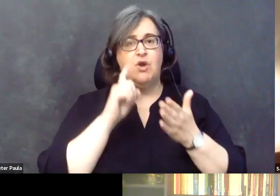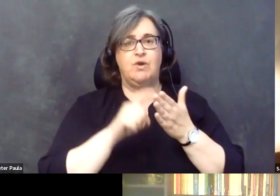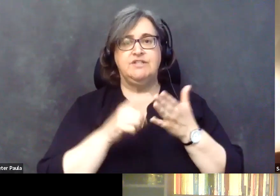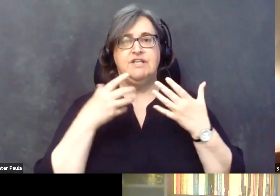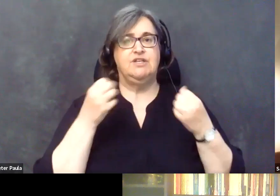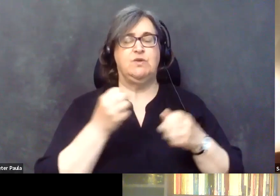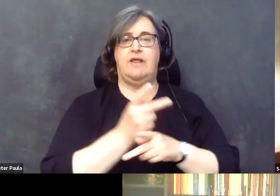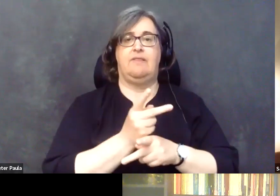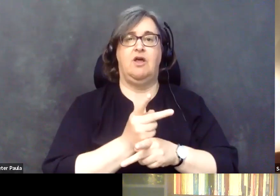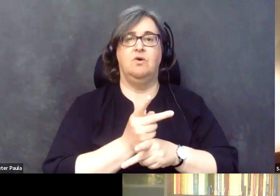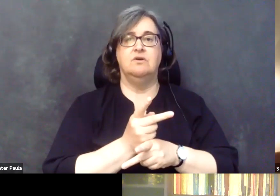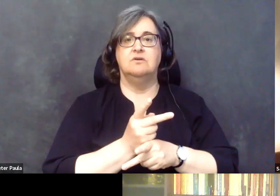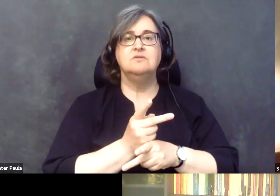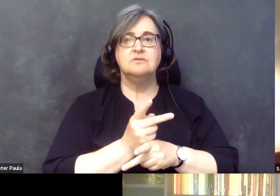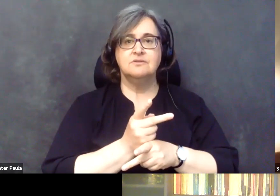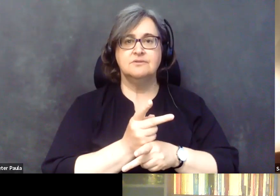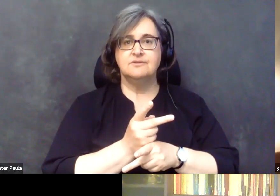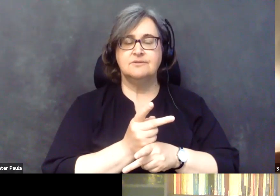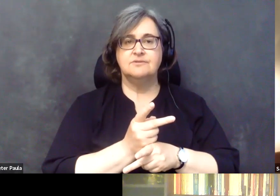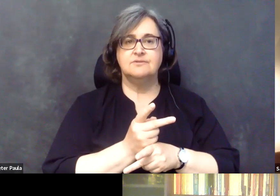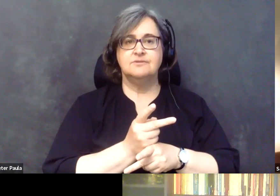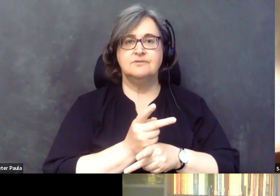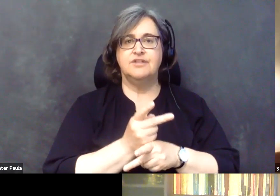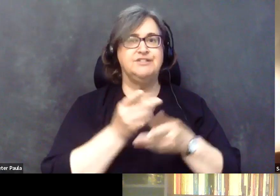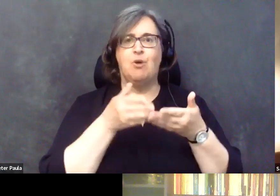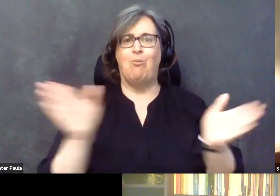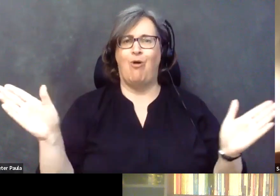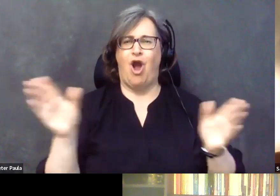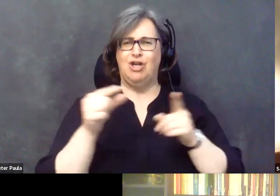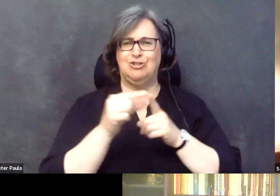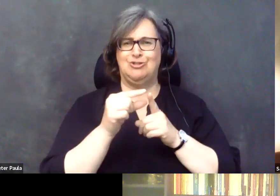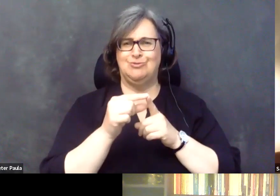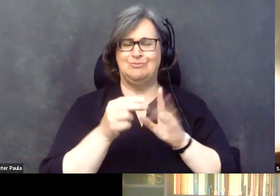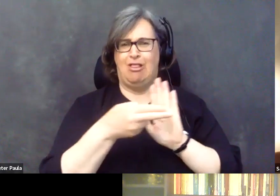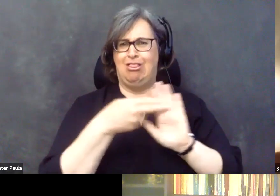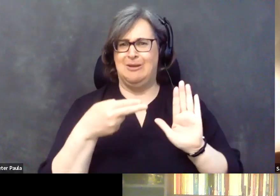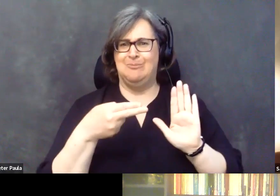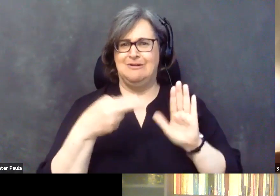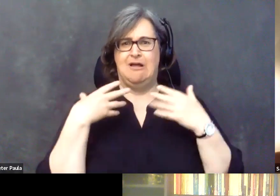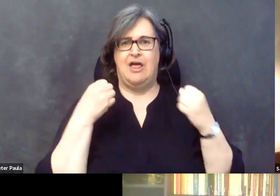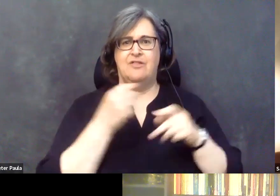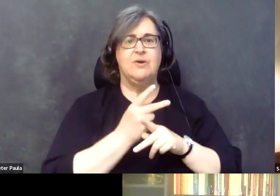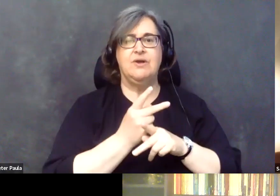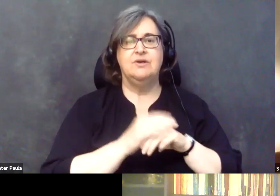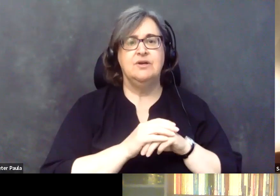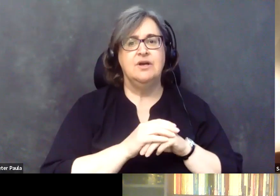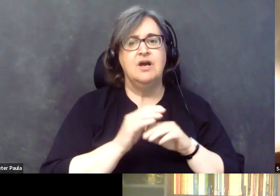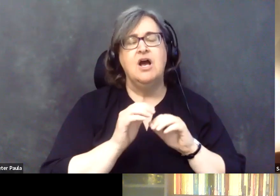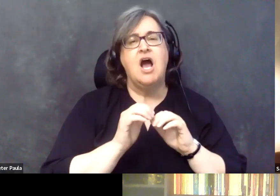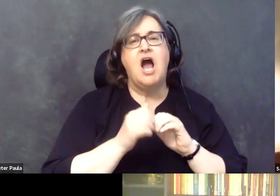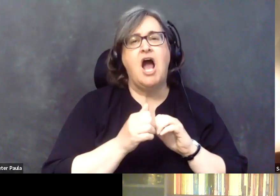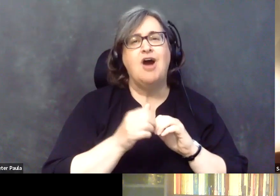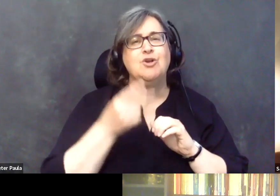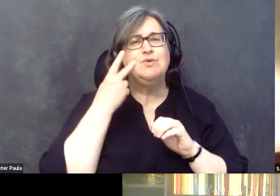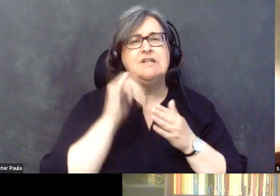care is even a bit of a, maybe too broad of a label. But how have you seen that evolution